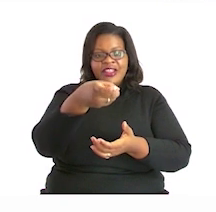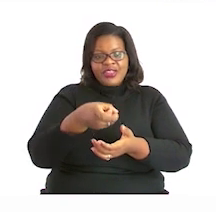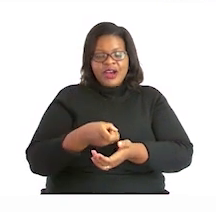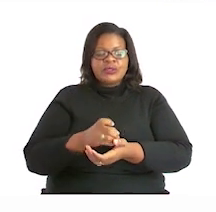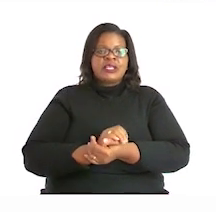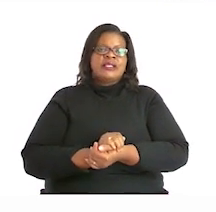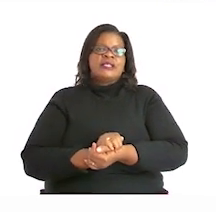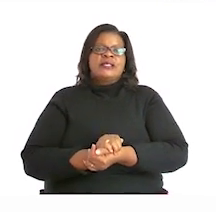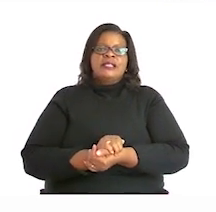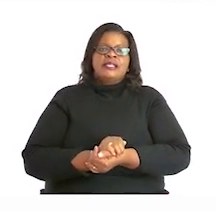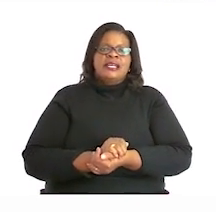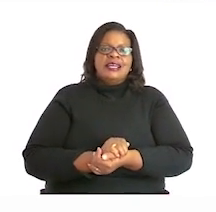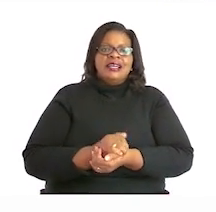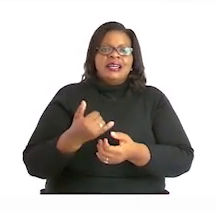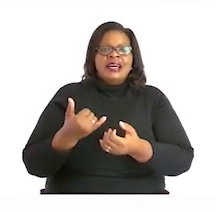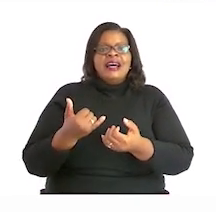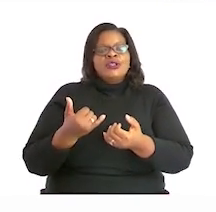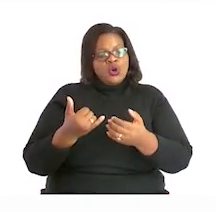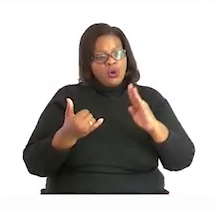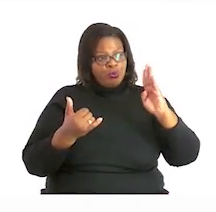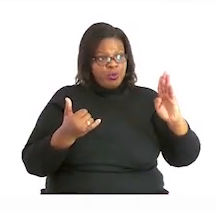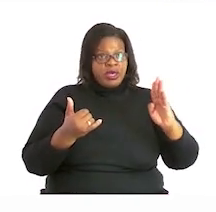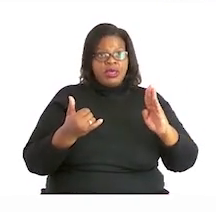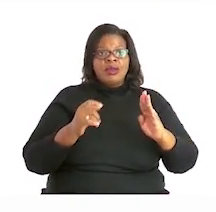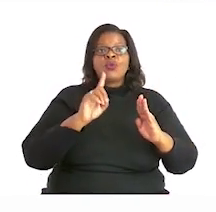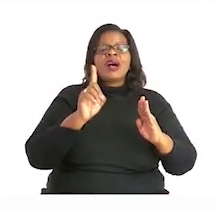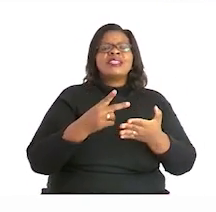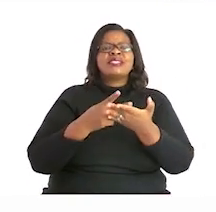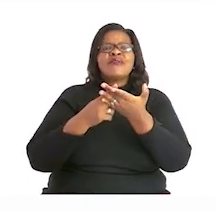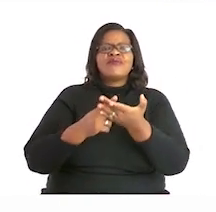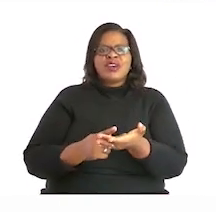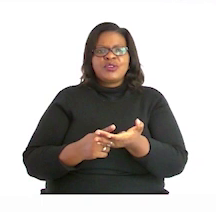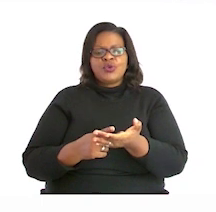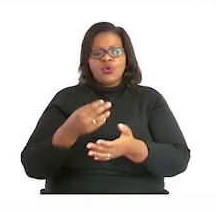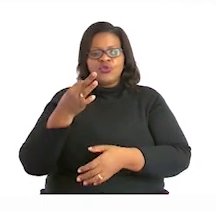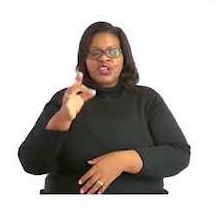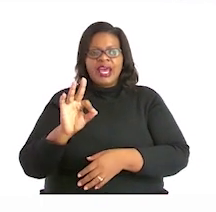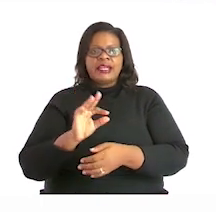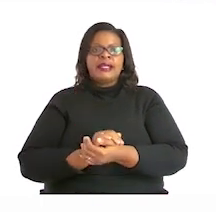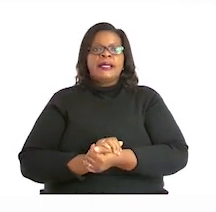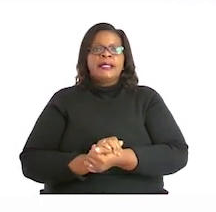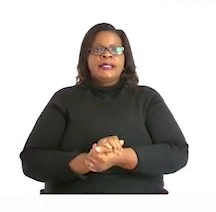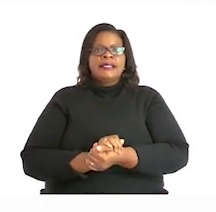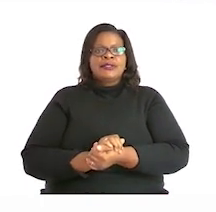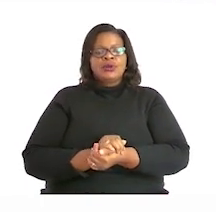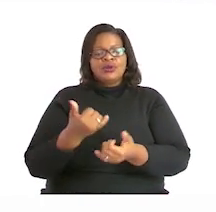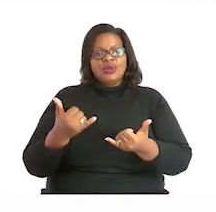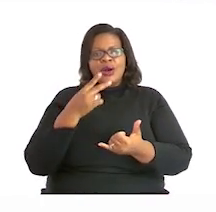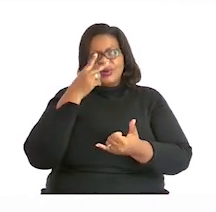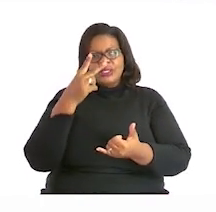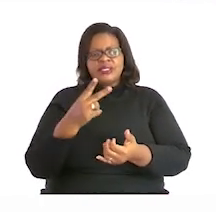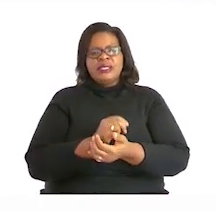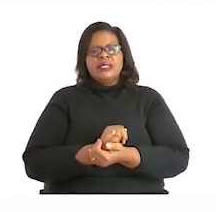Now, let's try. What is the value of the nine? Here, we see, they just ask for value.